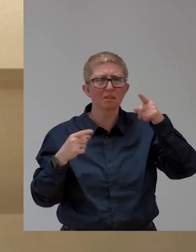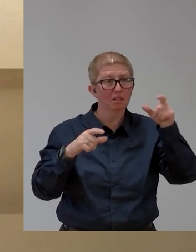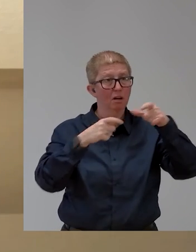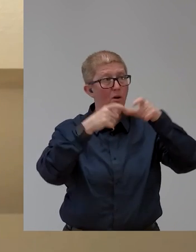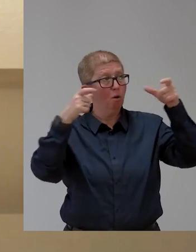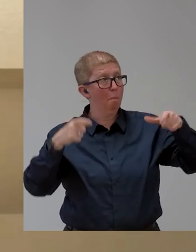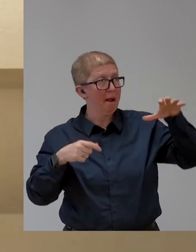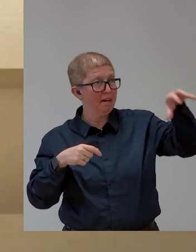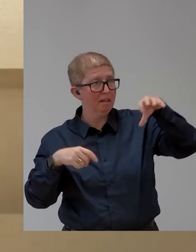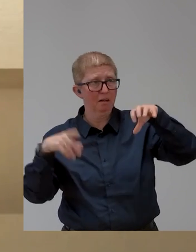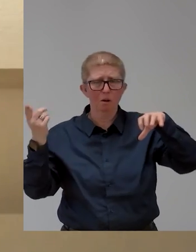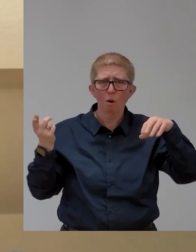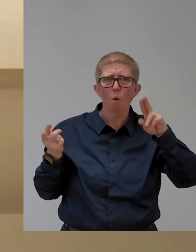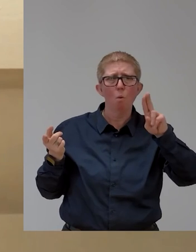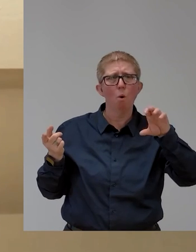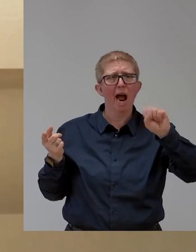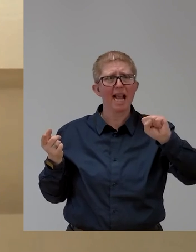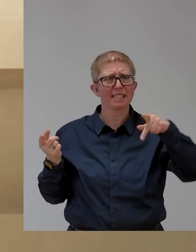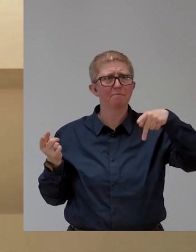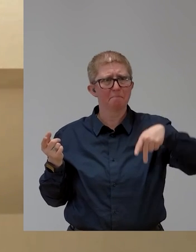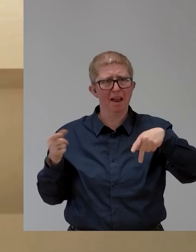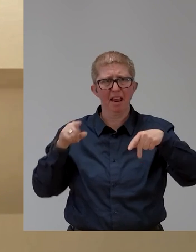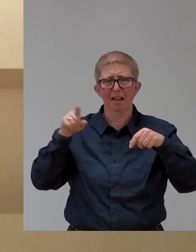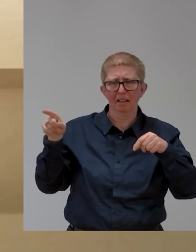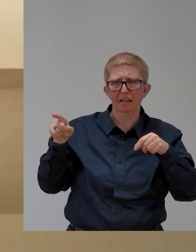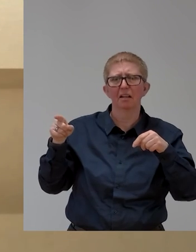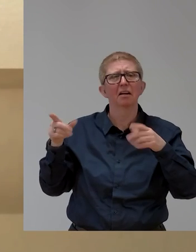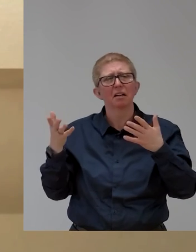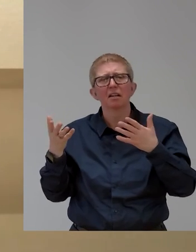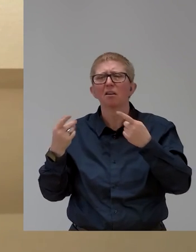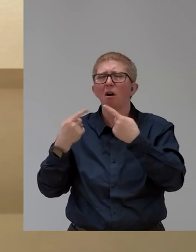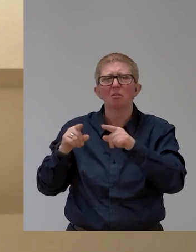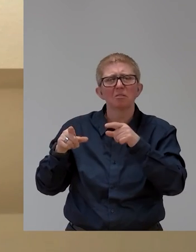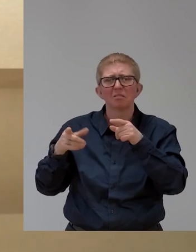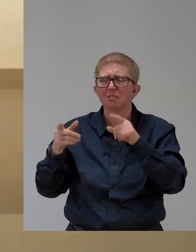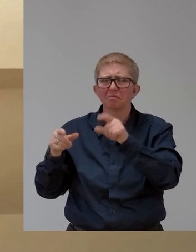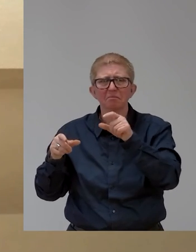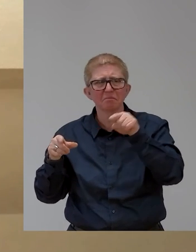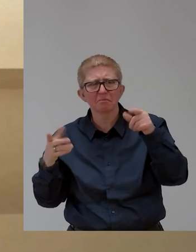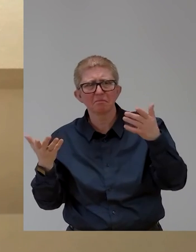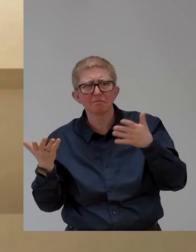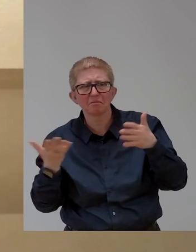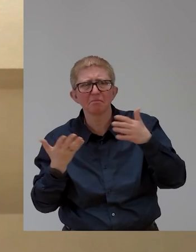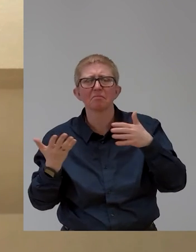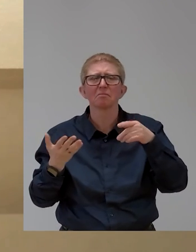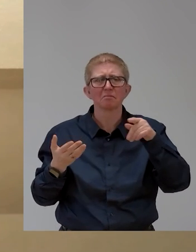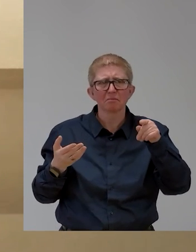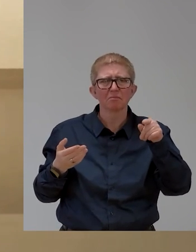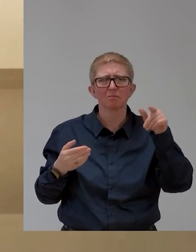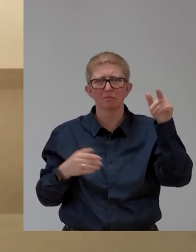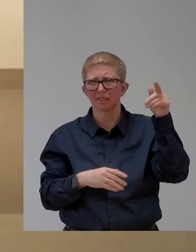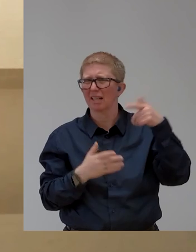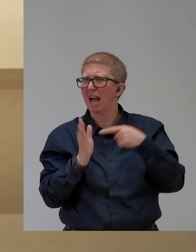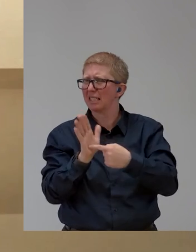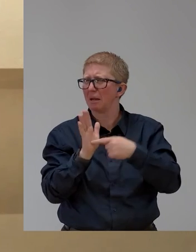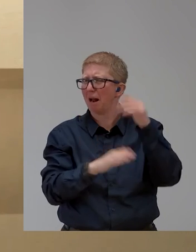let's say, other companies in Turkey, actually, for example, from Ashoka, a fellow from Otimo, I think that is providing a similar solution. I think that